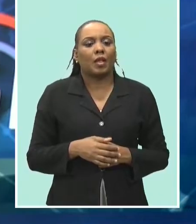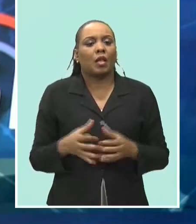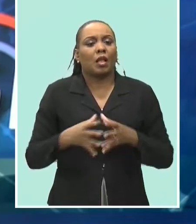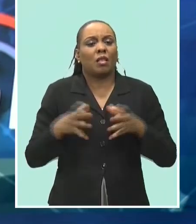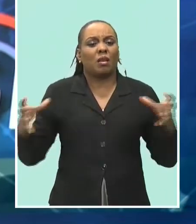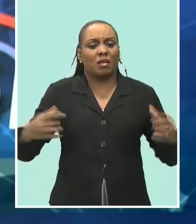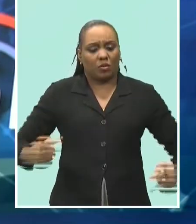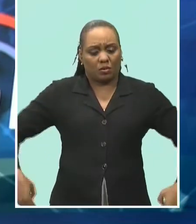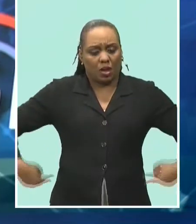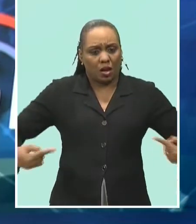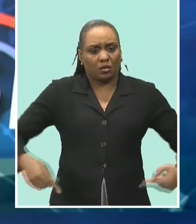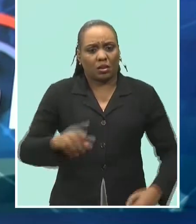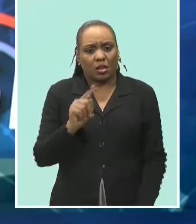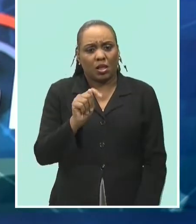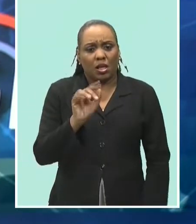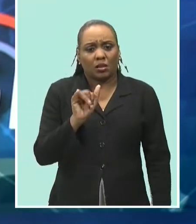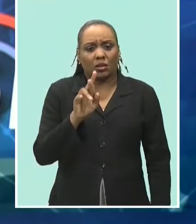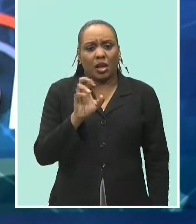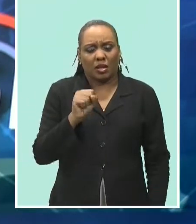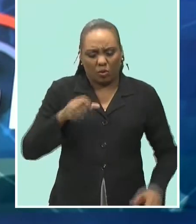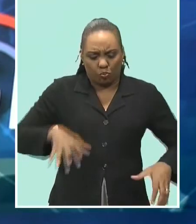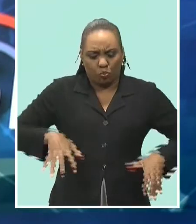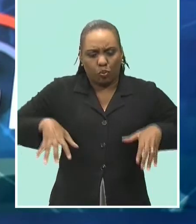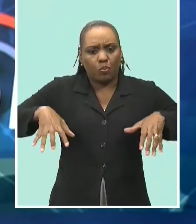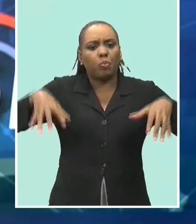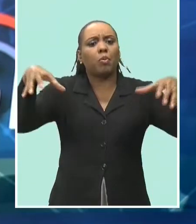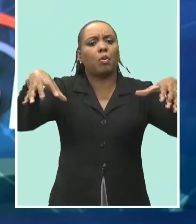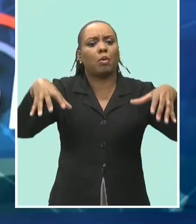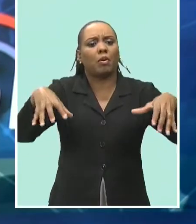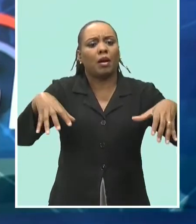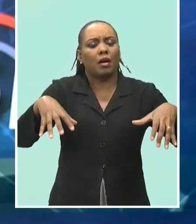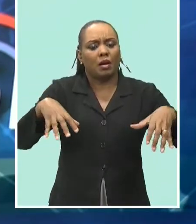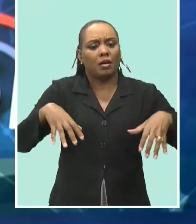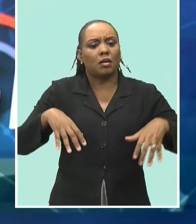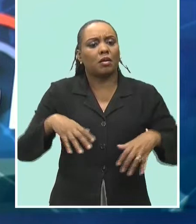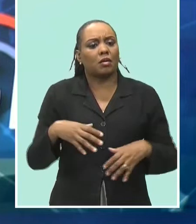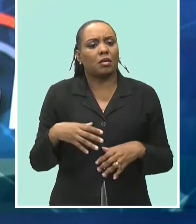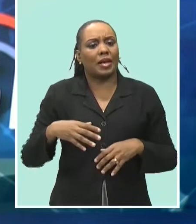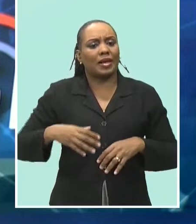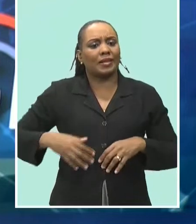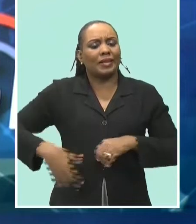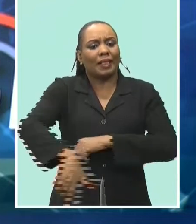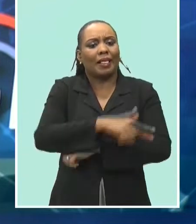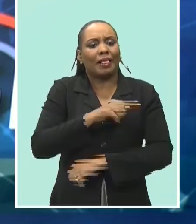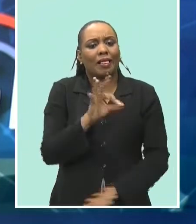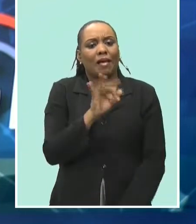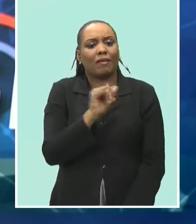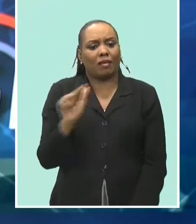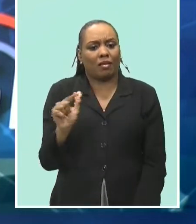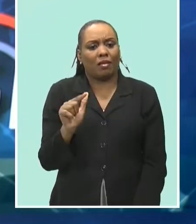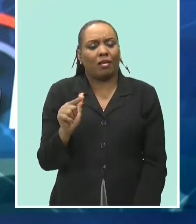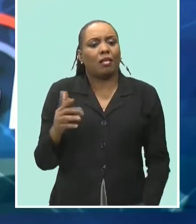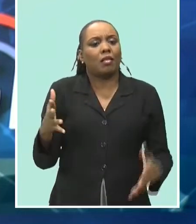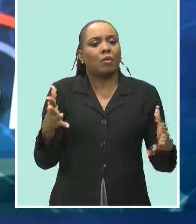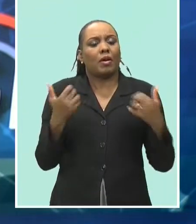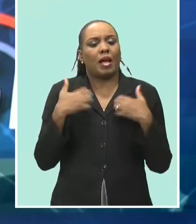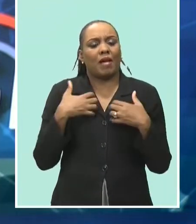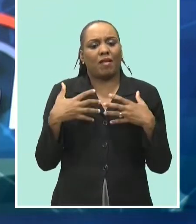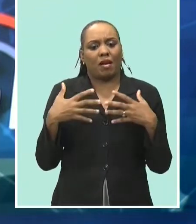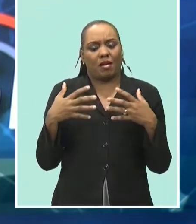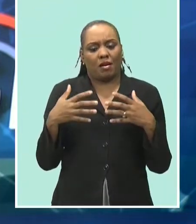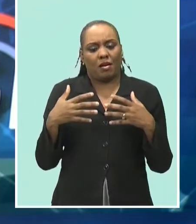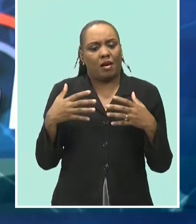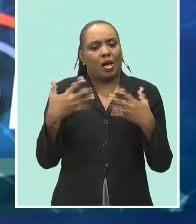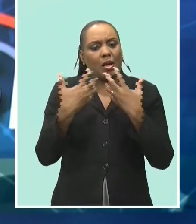mangrove landfill in saint thomas the sanitation service authority will be moving to acquire a tire shredder in the coming months this revelation